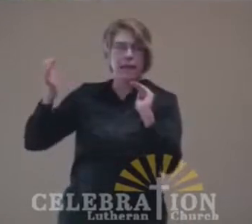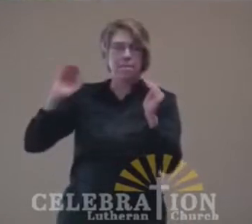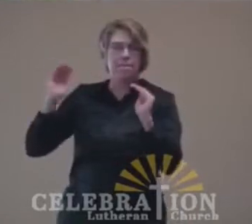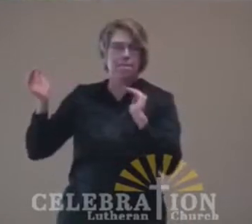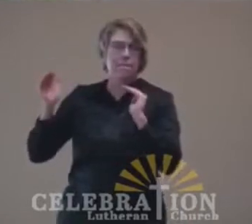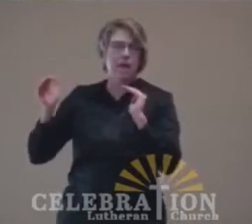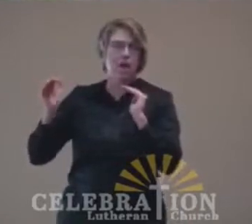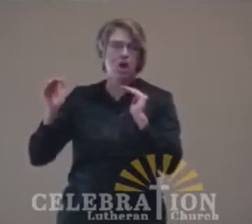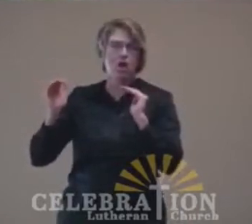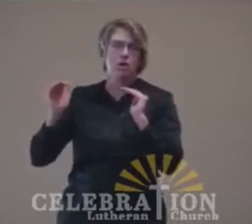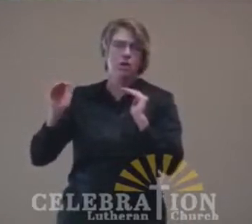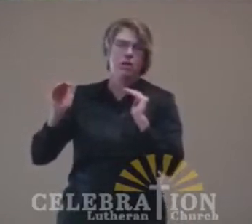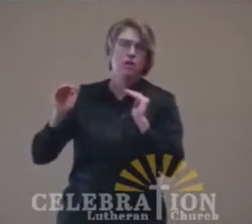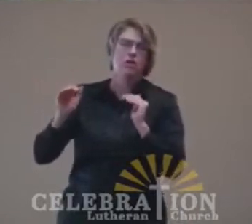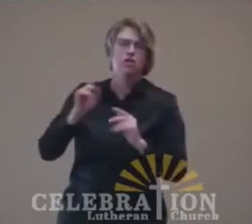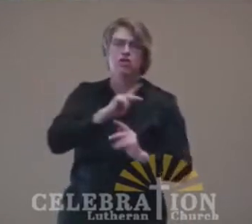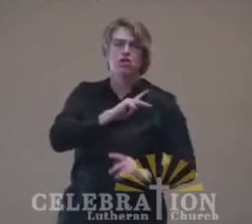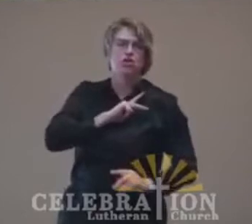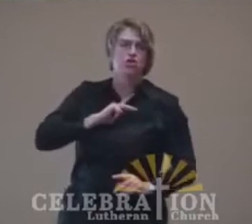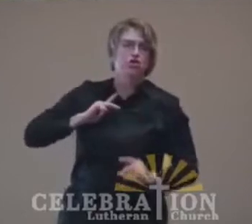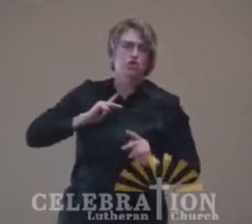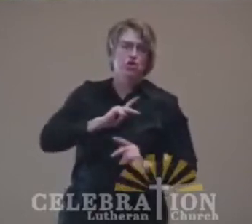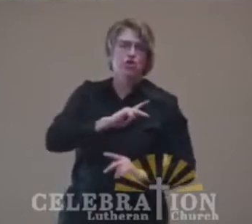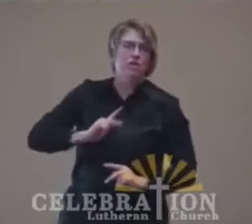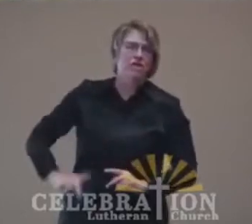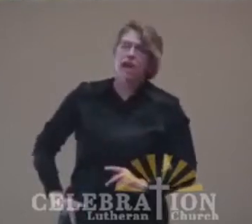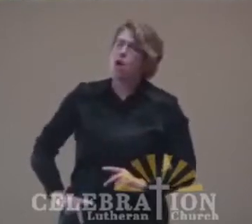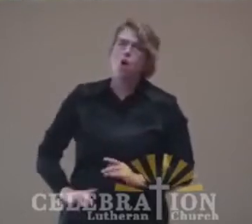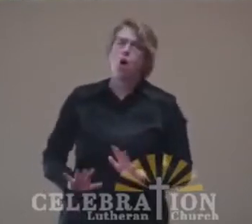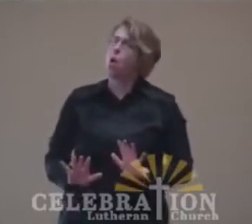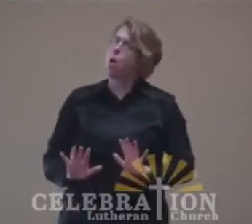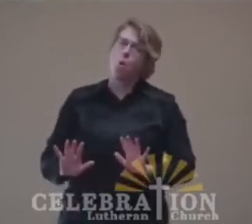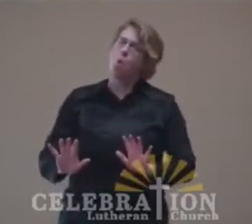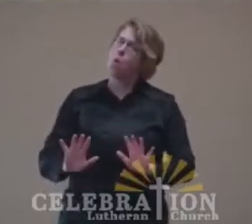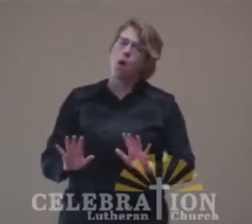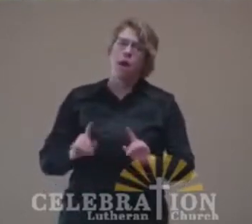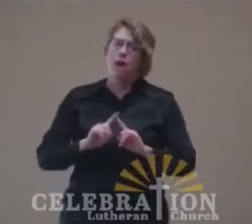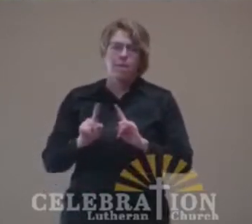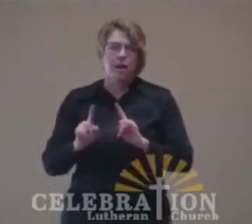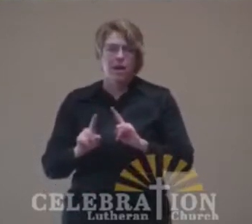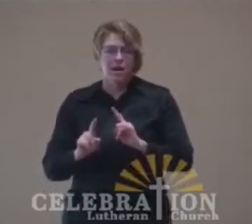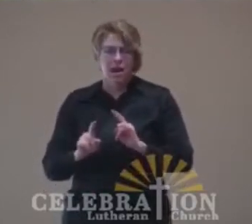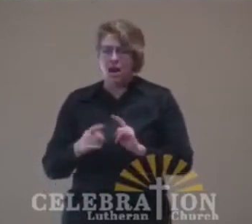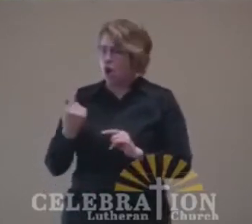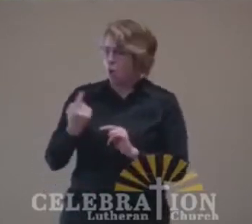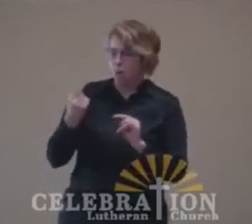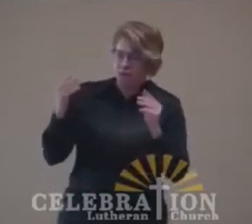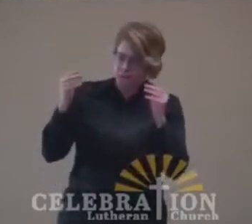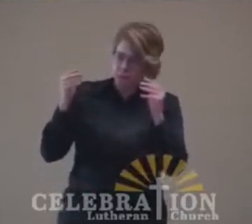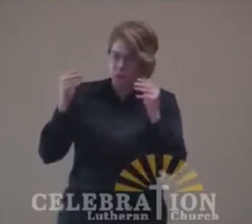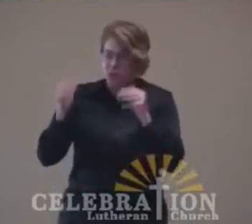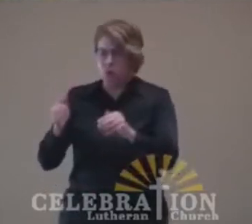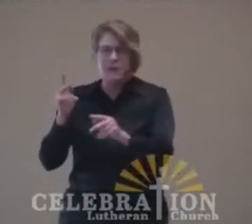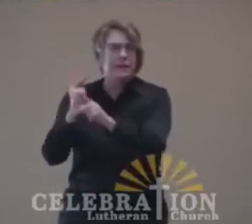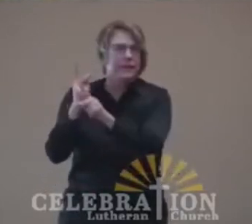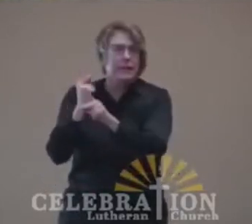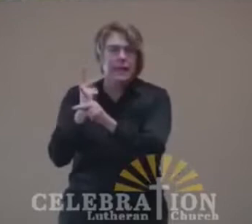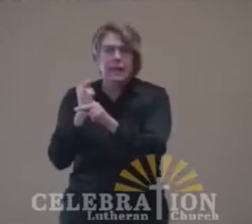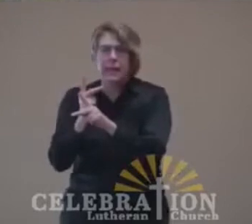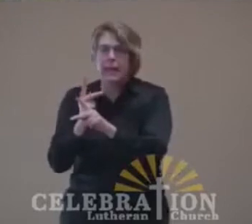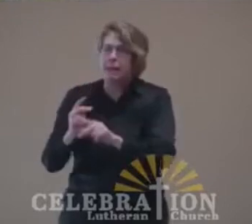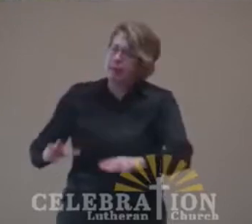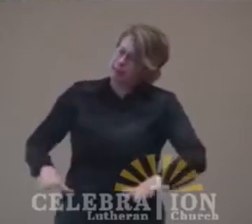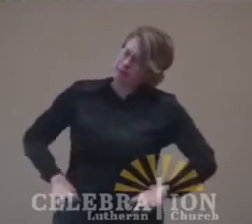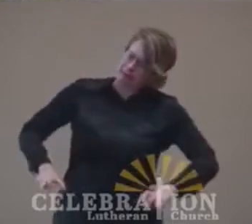empire, the economy of Pharaoh. Pharaoh's economy from which they came was all about storing up and keeping for oneself